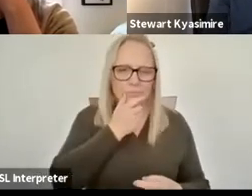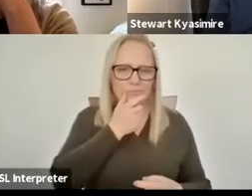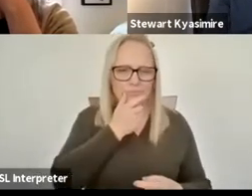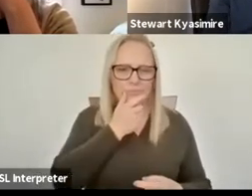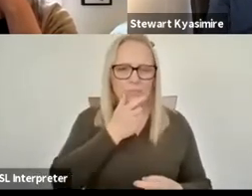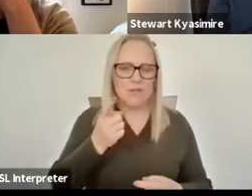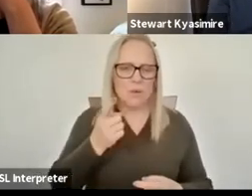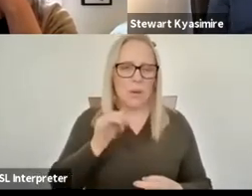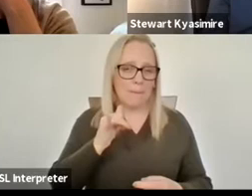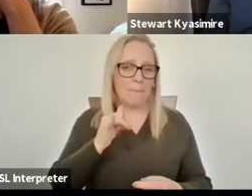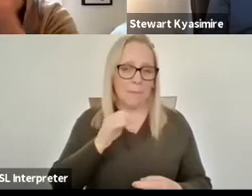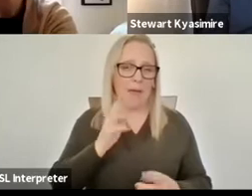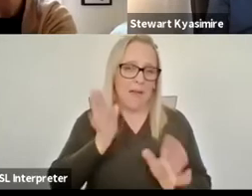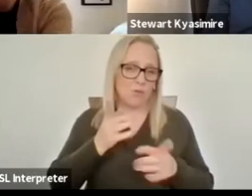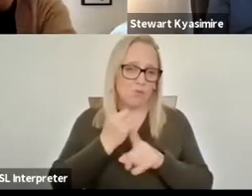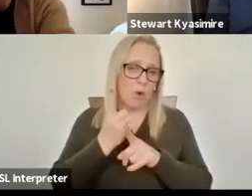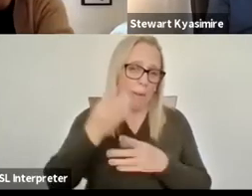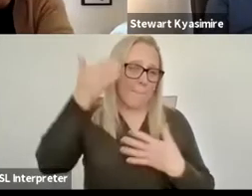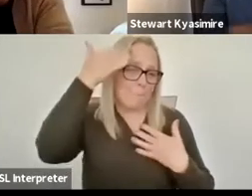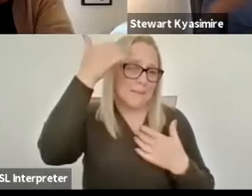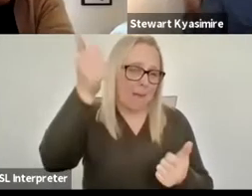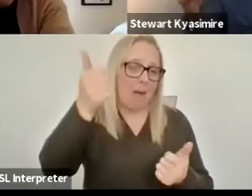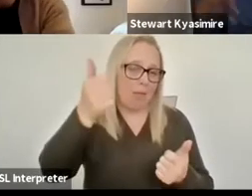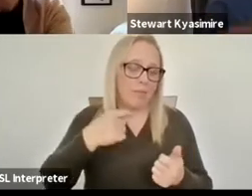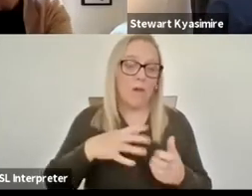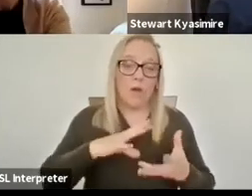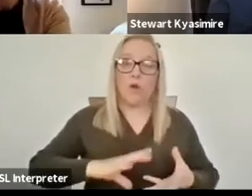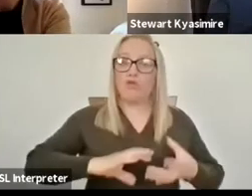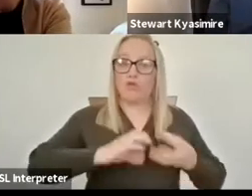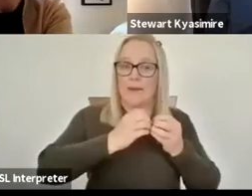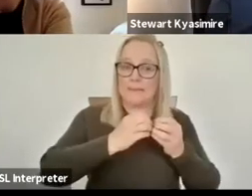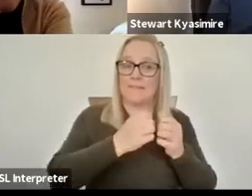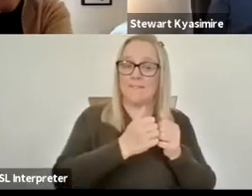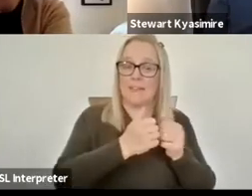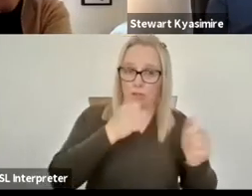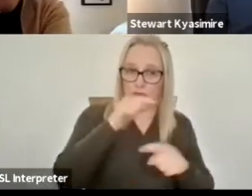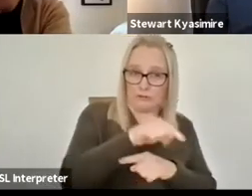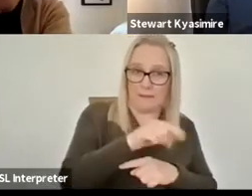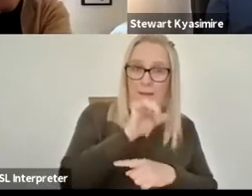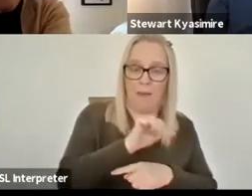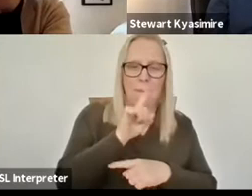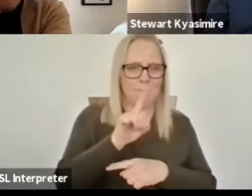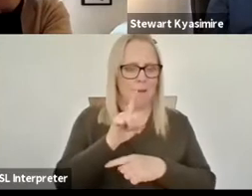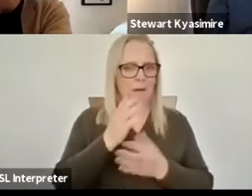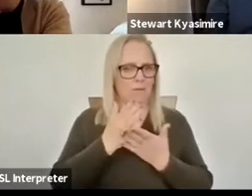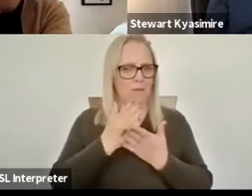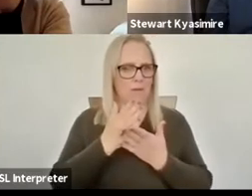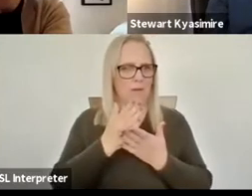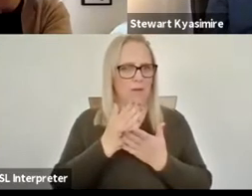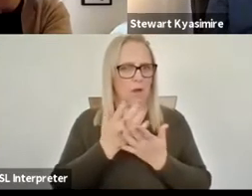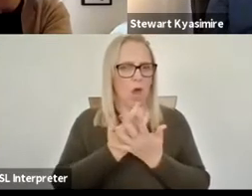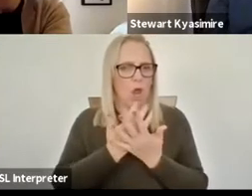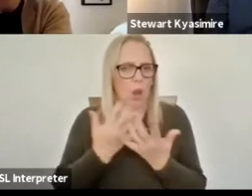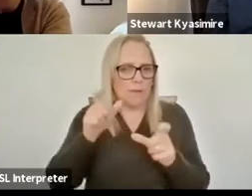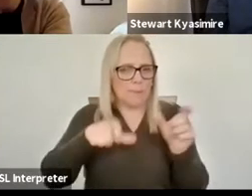on mental health because it isn't just between in the creative industry it's also it was basically everyone who kind of lost